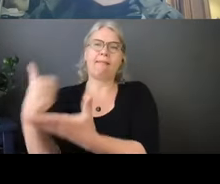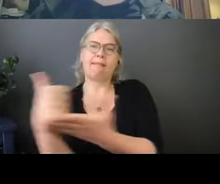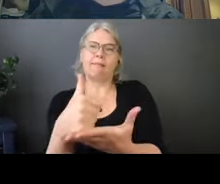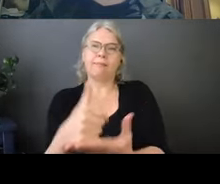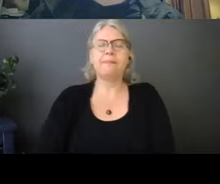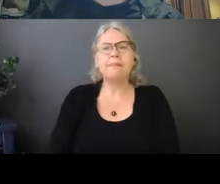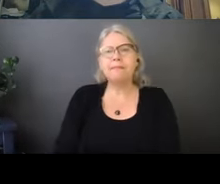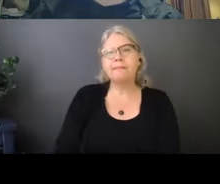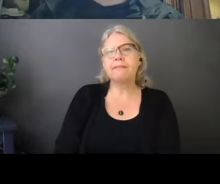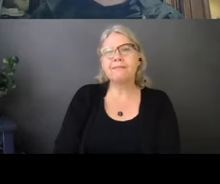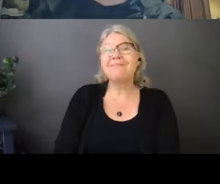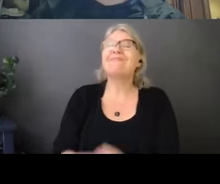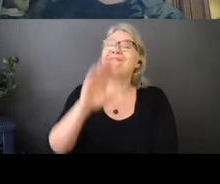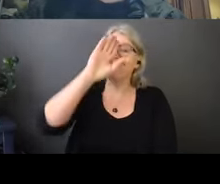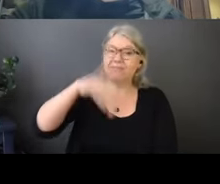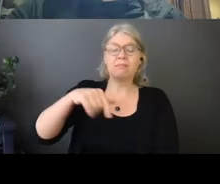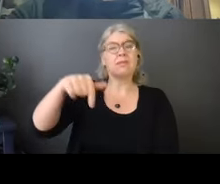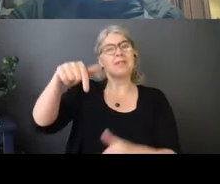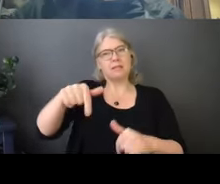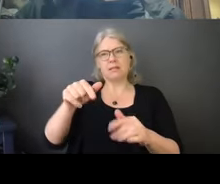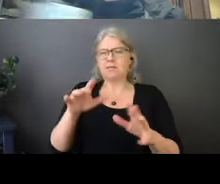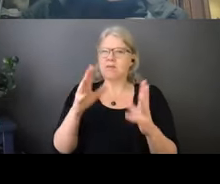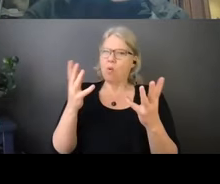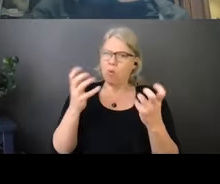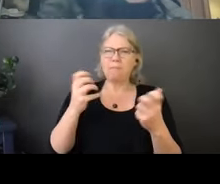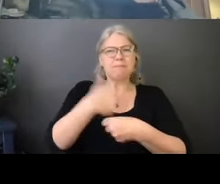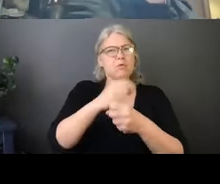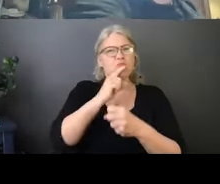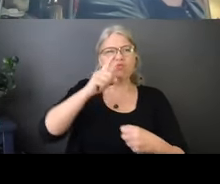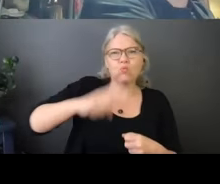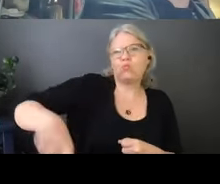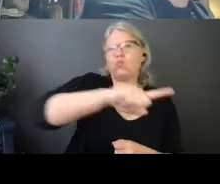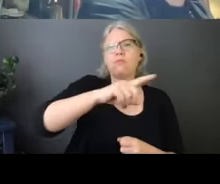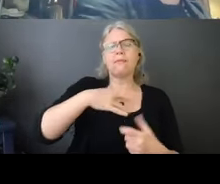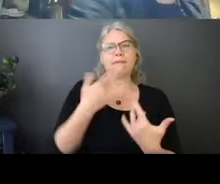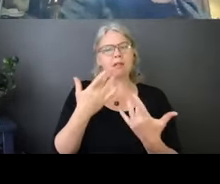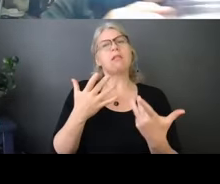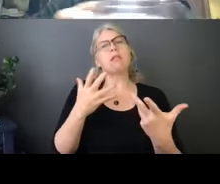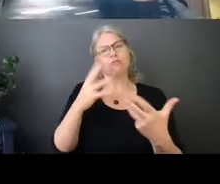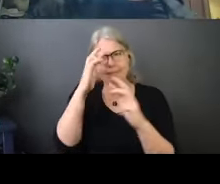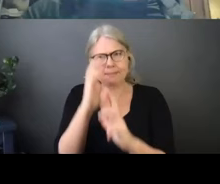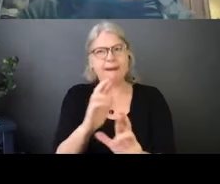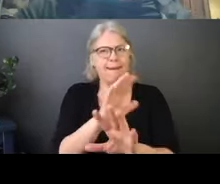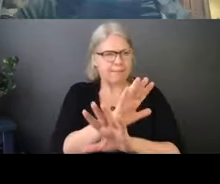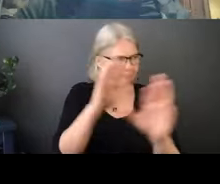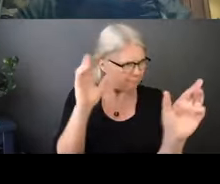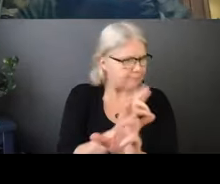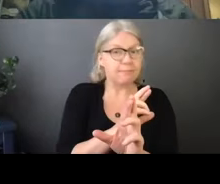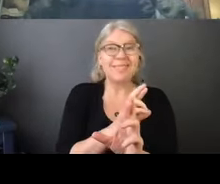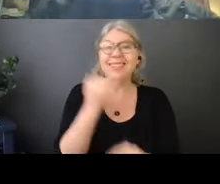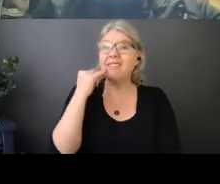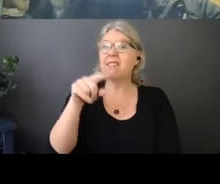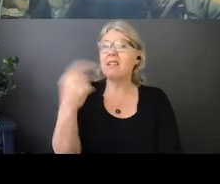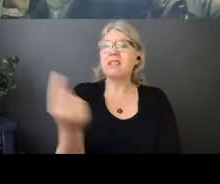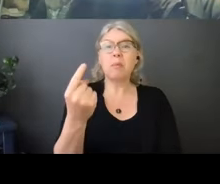a space that everyone will feel heard and respected and we reserve the right to remove anyone from that webinar